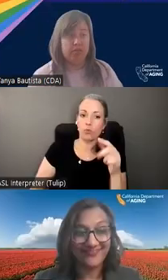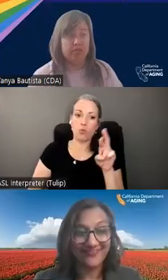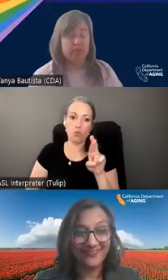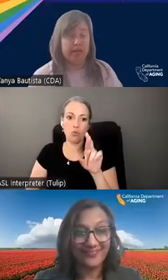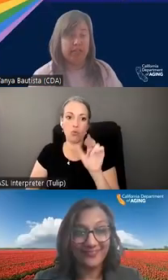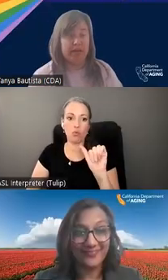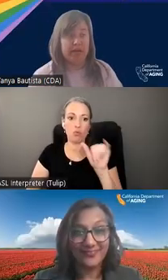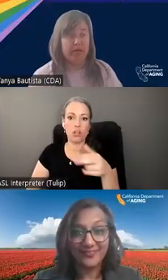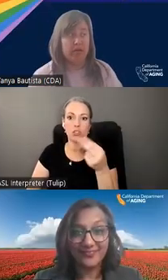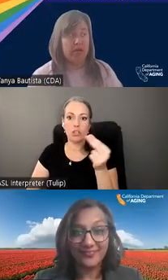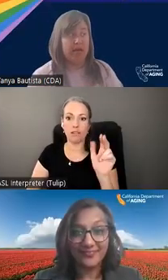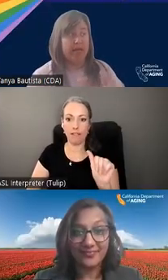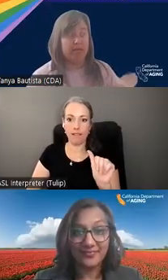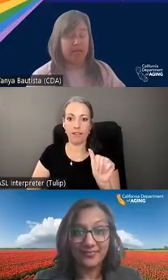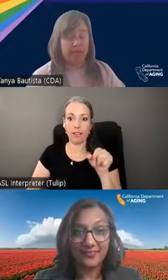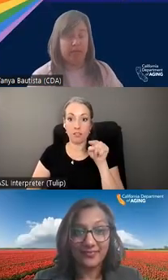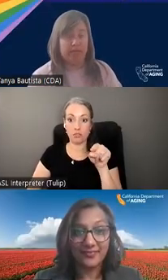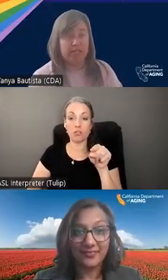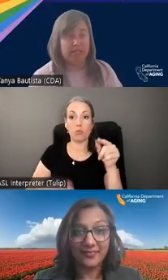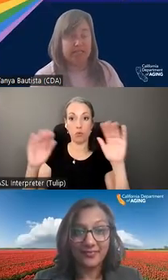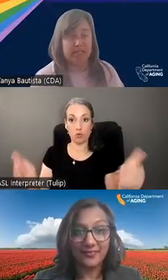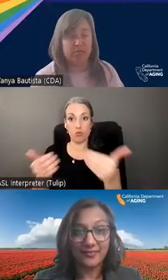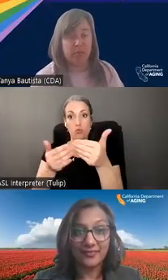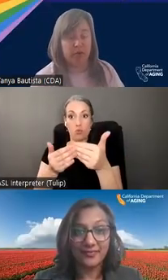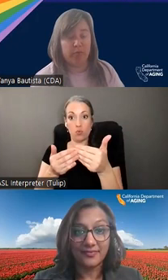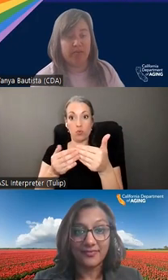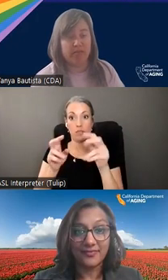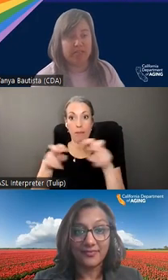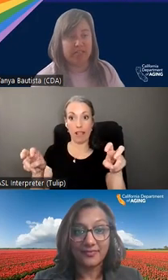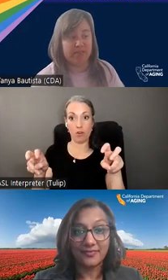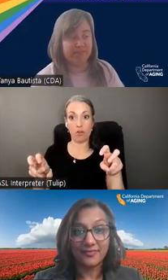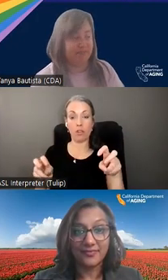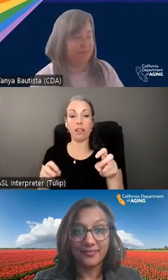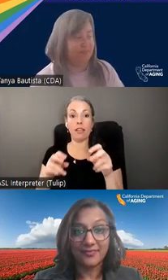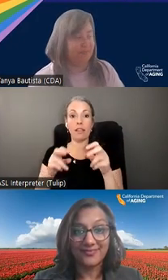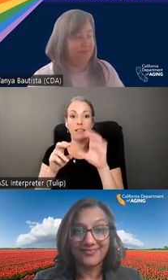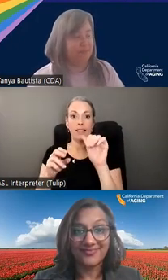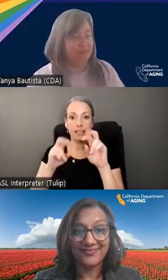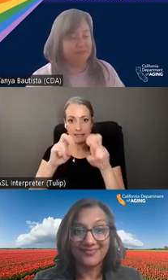will introduce our reactor panel and read each case studies before we open up for discussion.